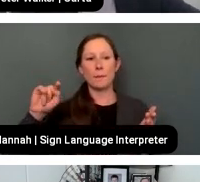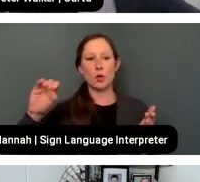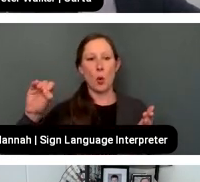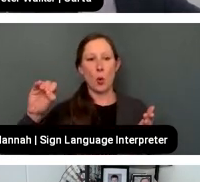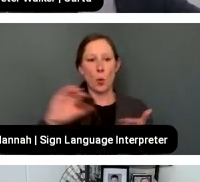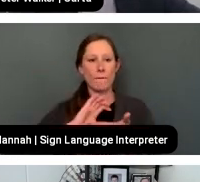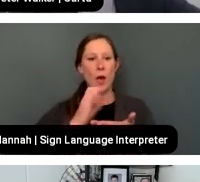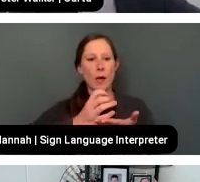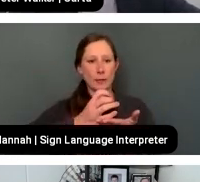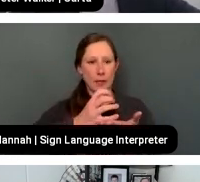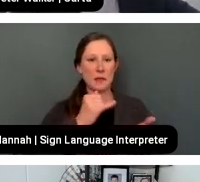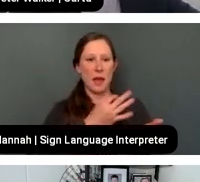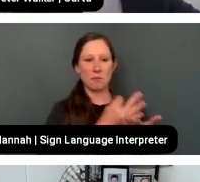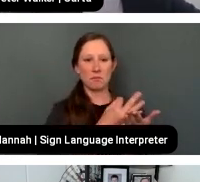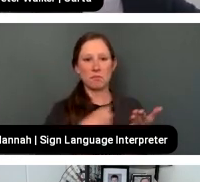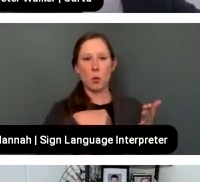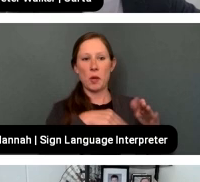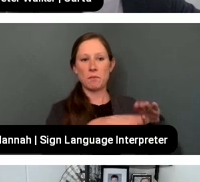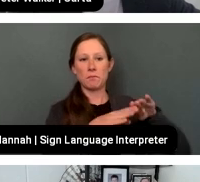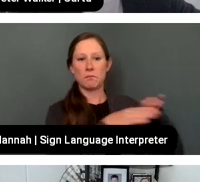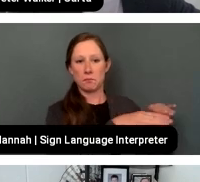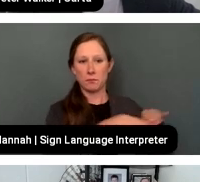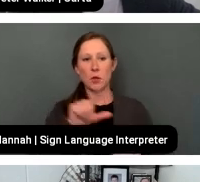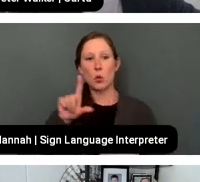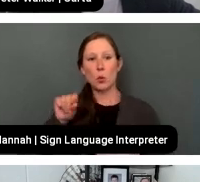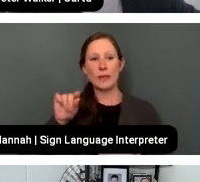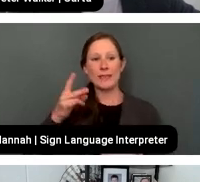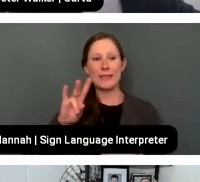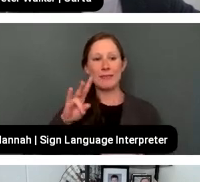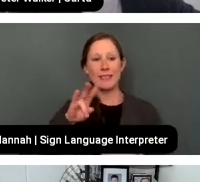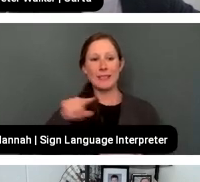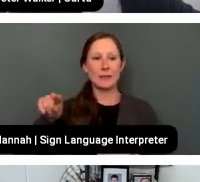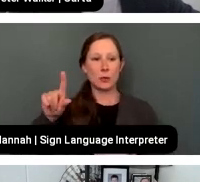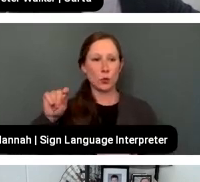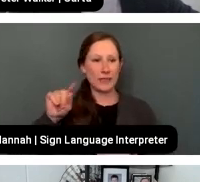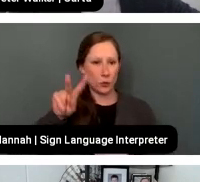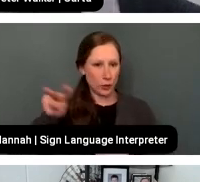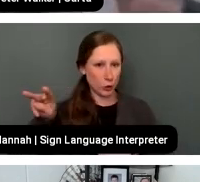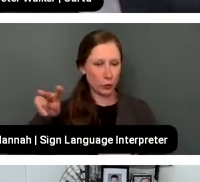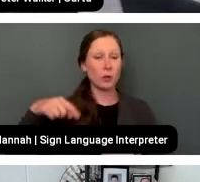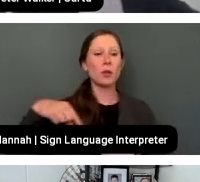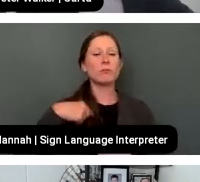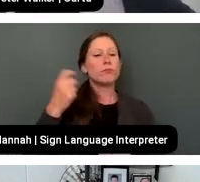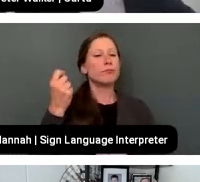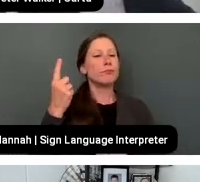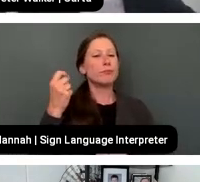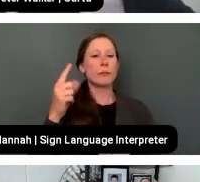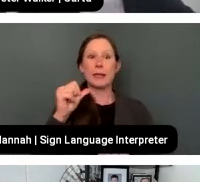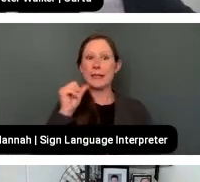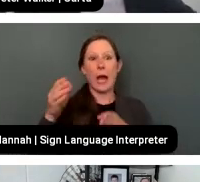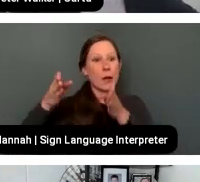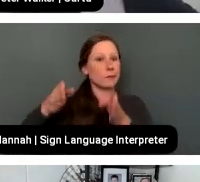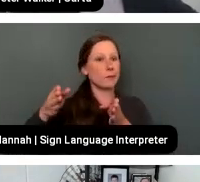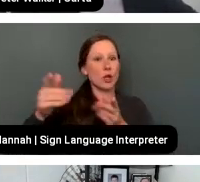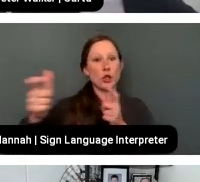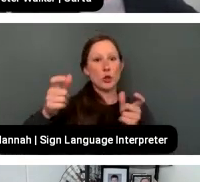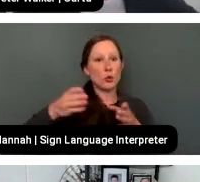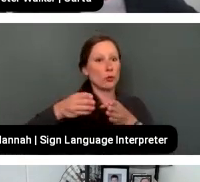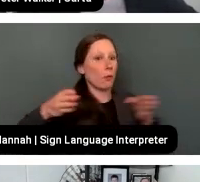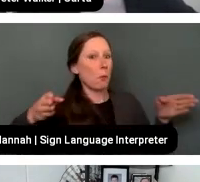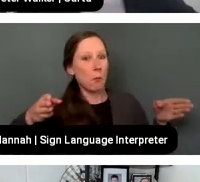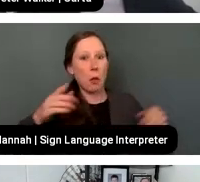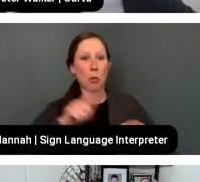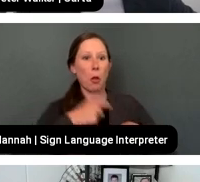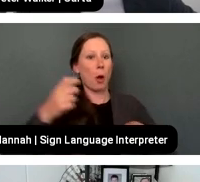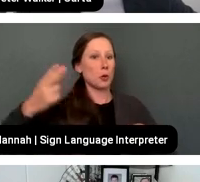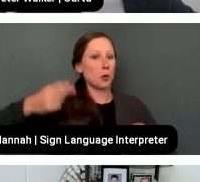So vintage years 2017 to 2022, we realize that is not a grand historical analysis of everything that's